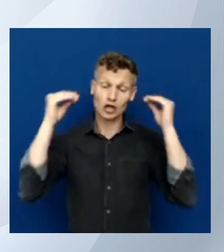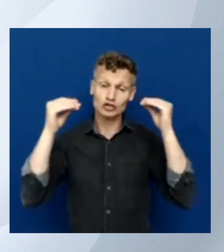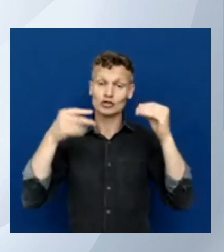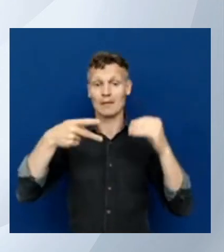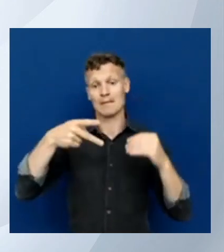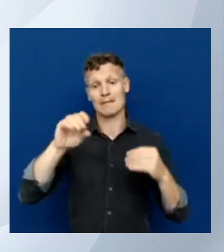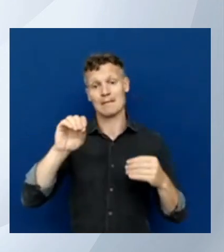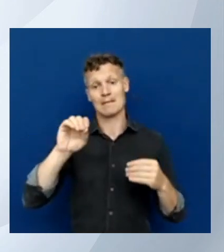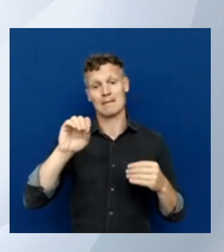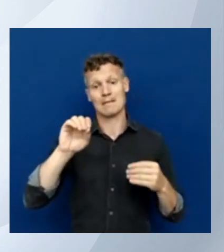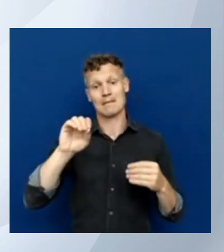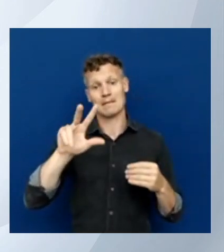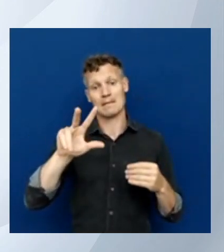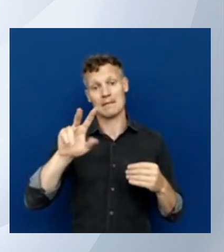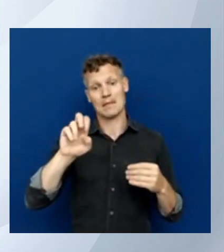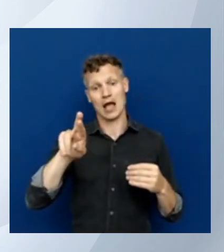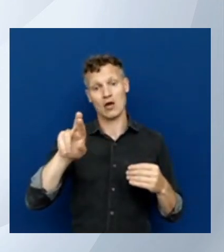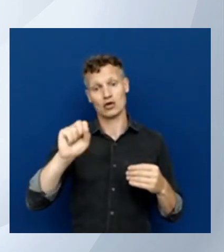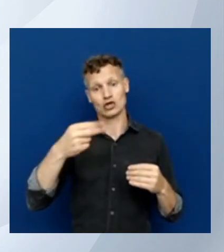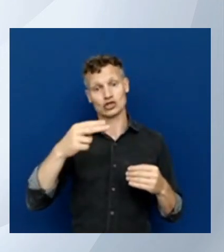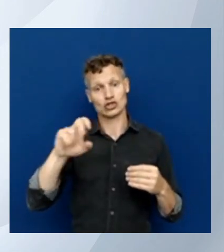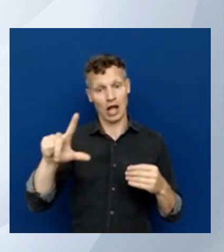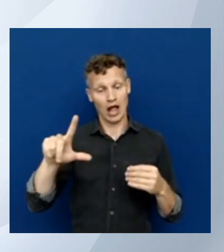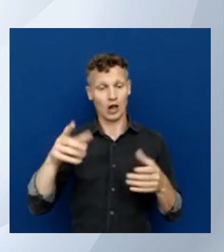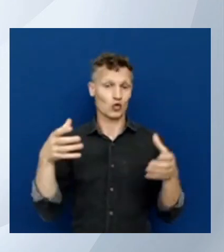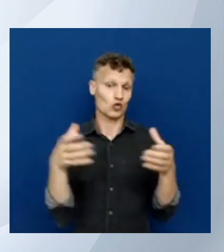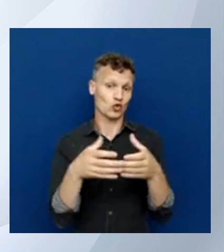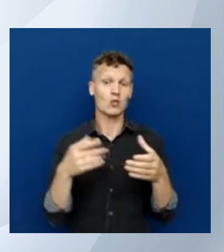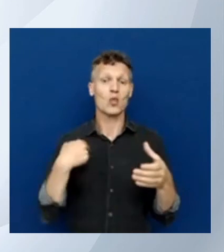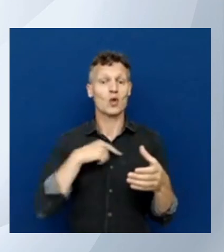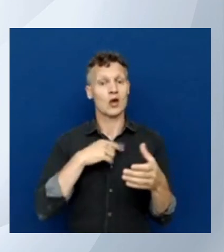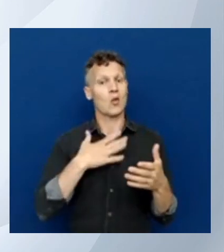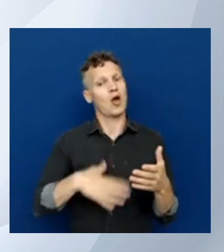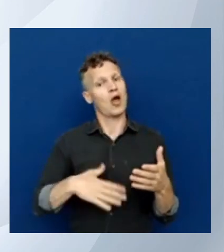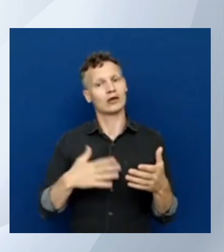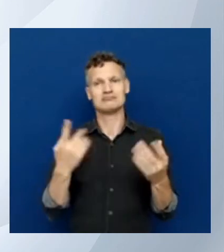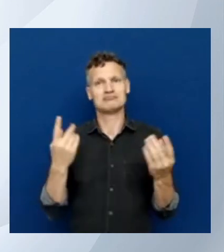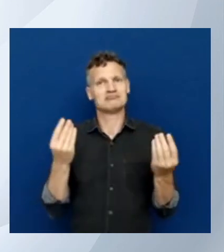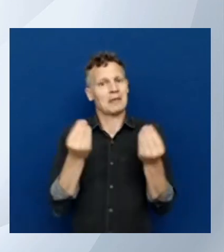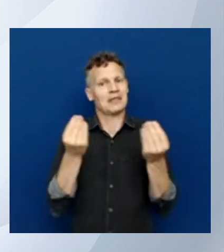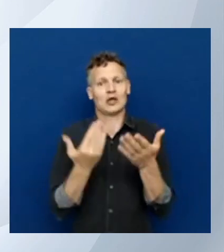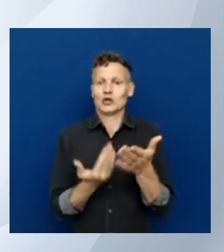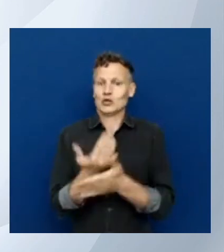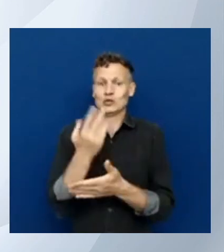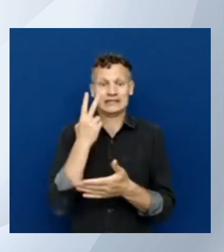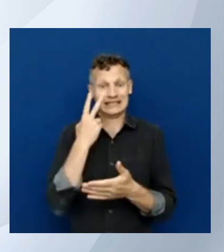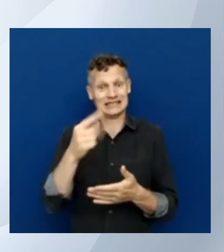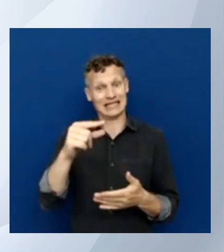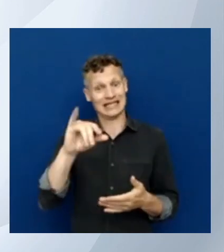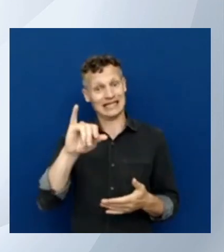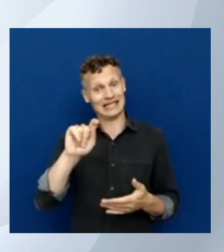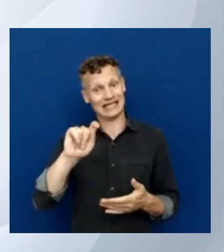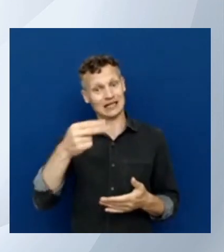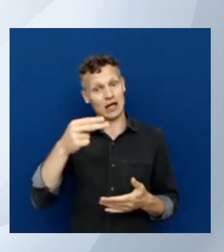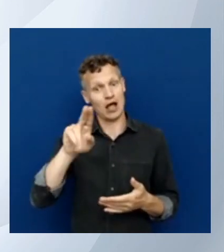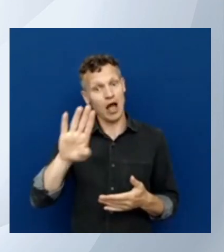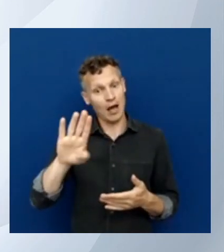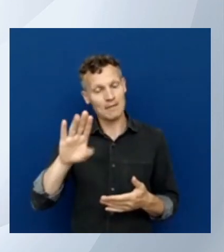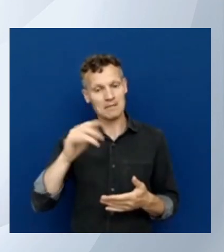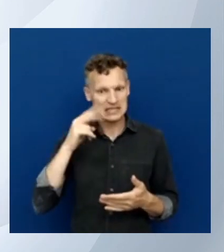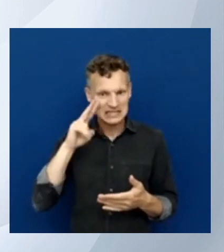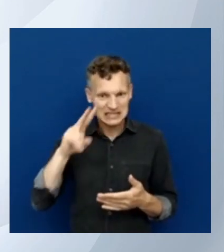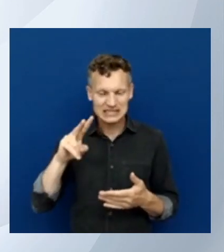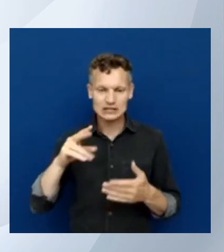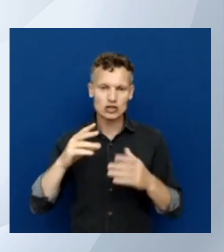something new and see what GitHub has to offer because I been following the chat today and I saw a lot of questions when Azure DevOps